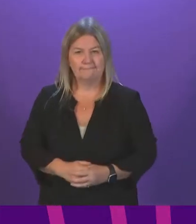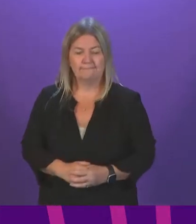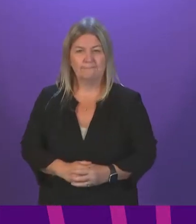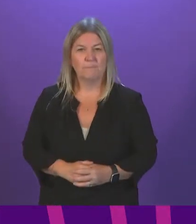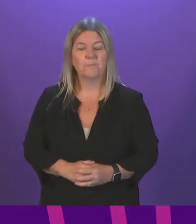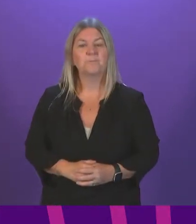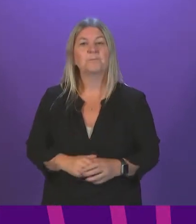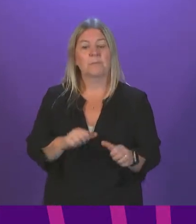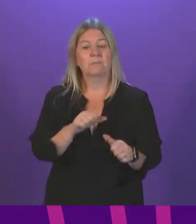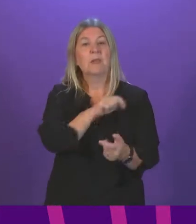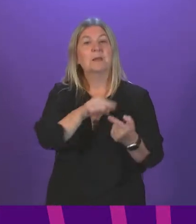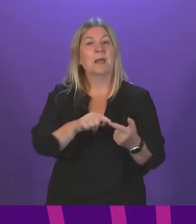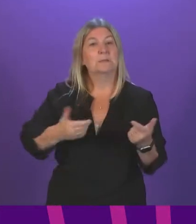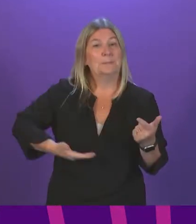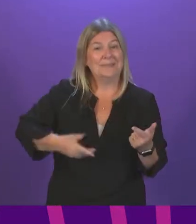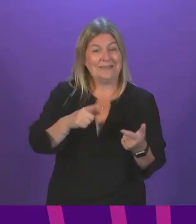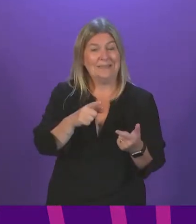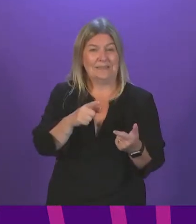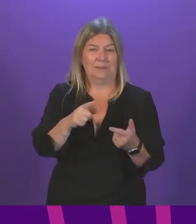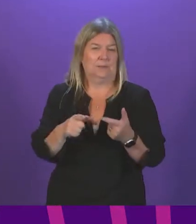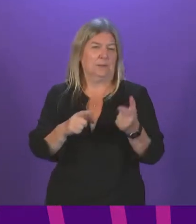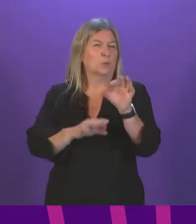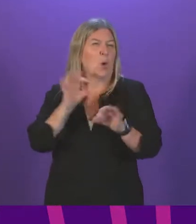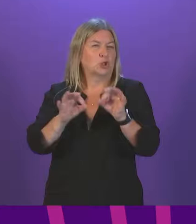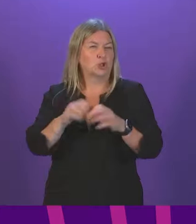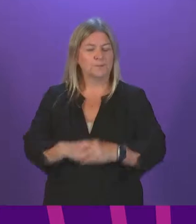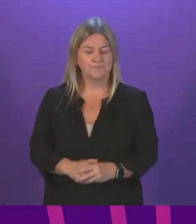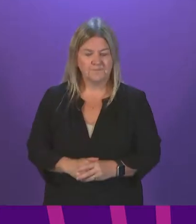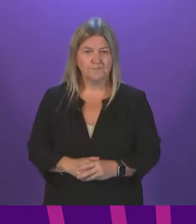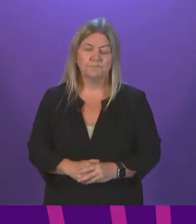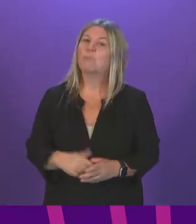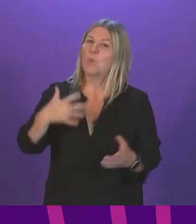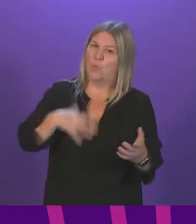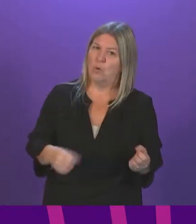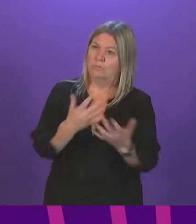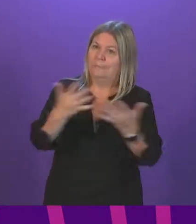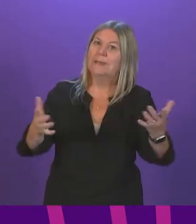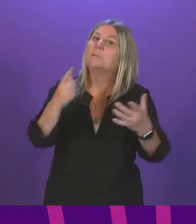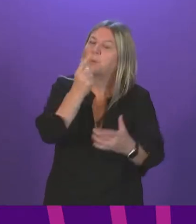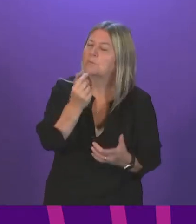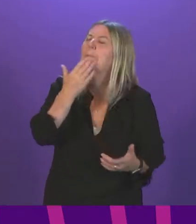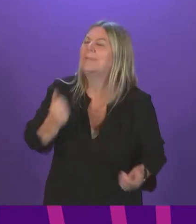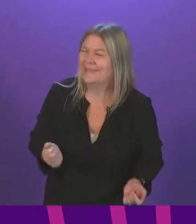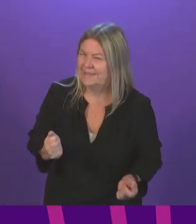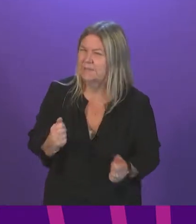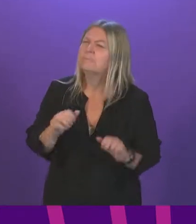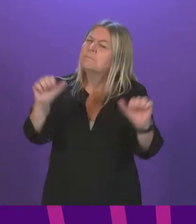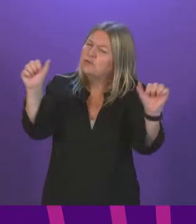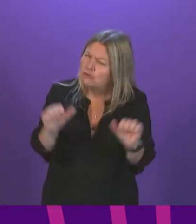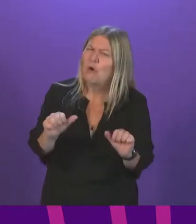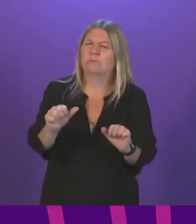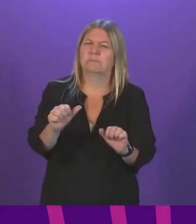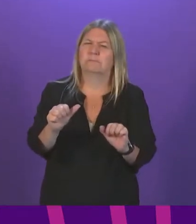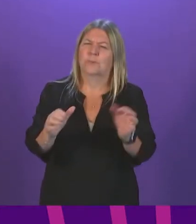The next item of business is topical questions. In order to get as many people in as possible, I'd be grateful for short and succinct